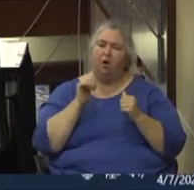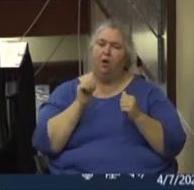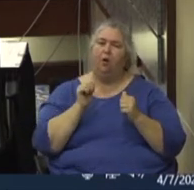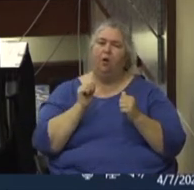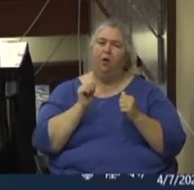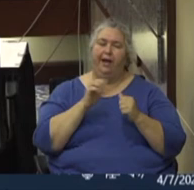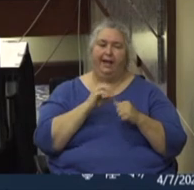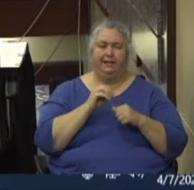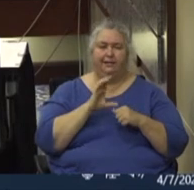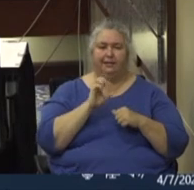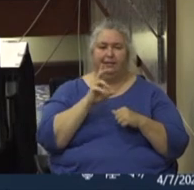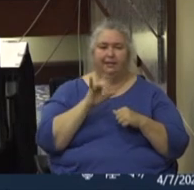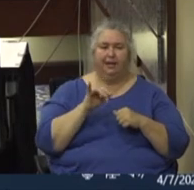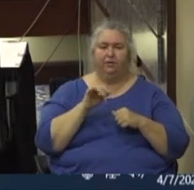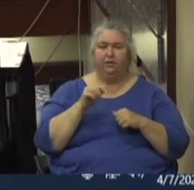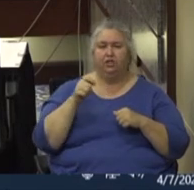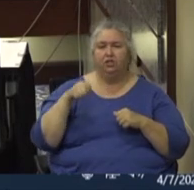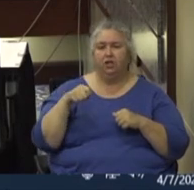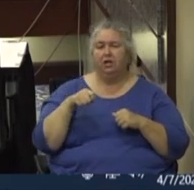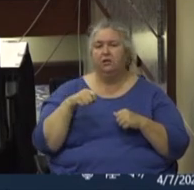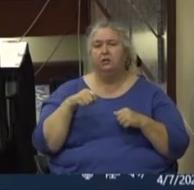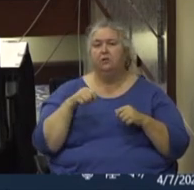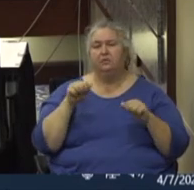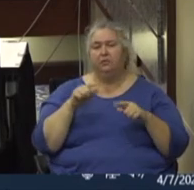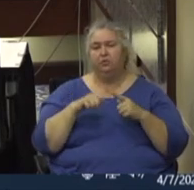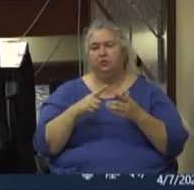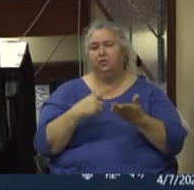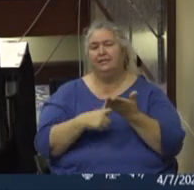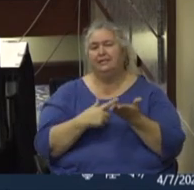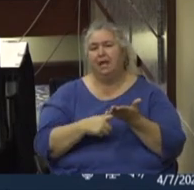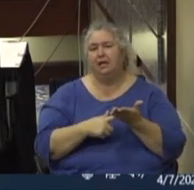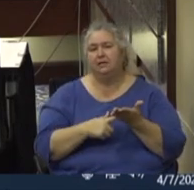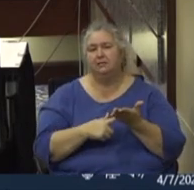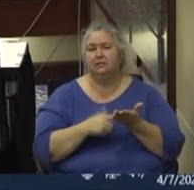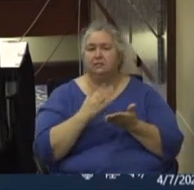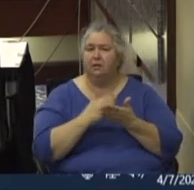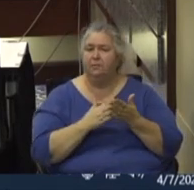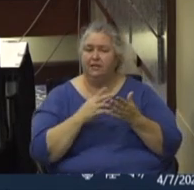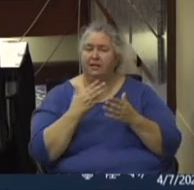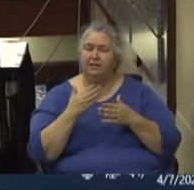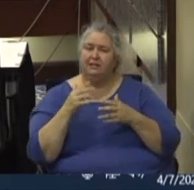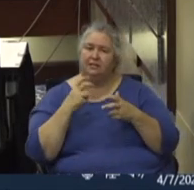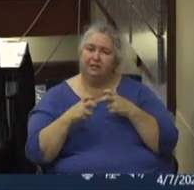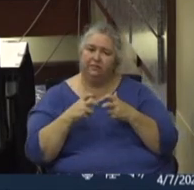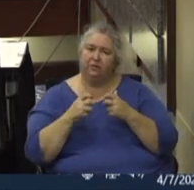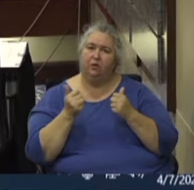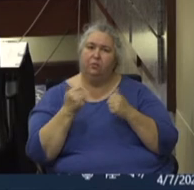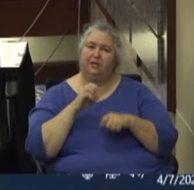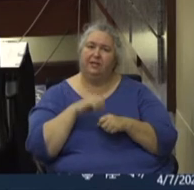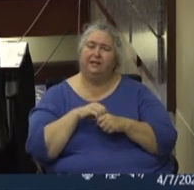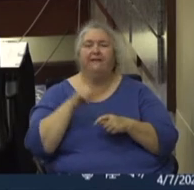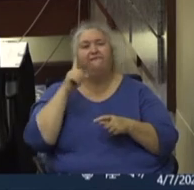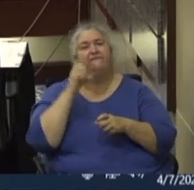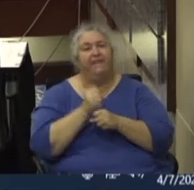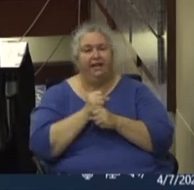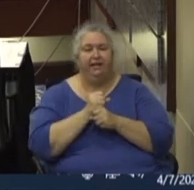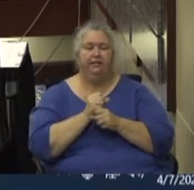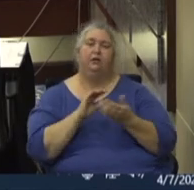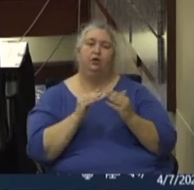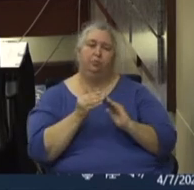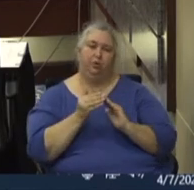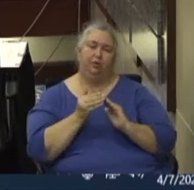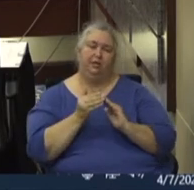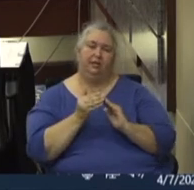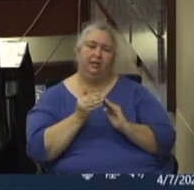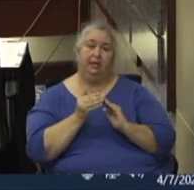County Judge Scott Felton to talk about, uh, some of the things and difficulties that were happening within the faith community. Um, with